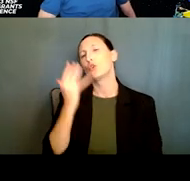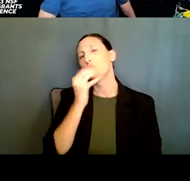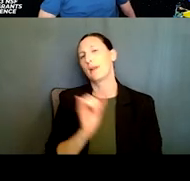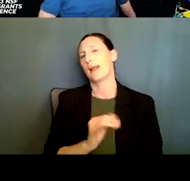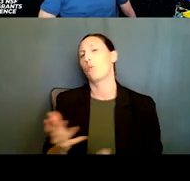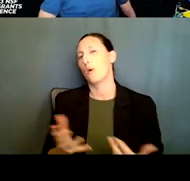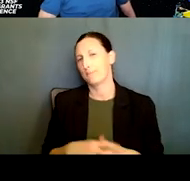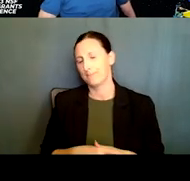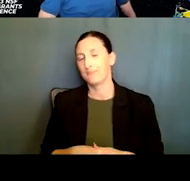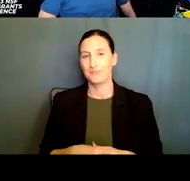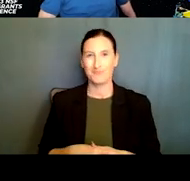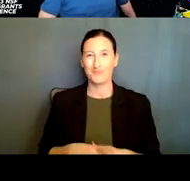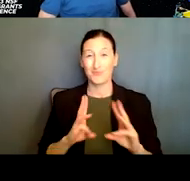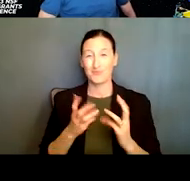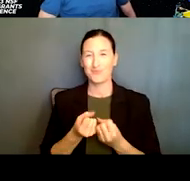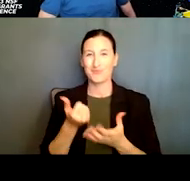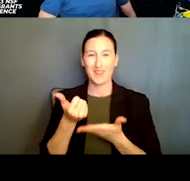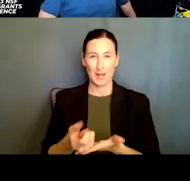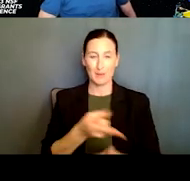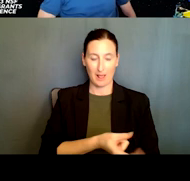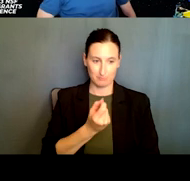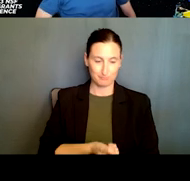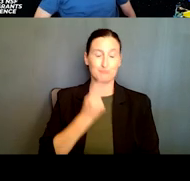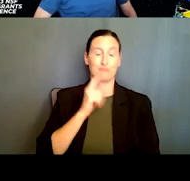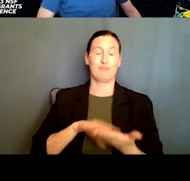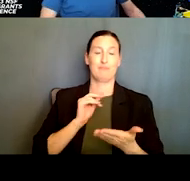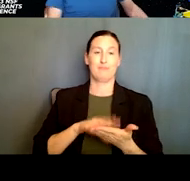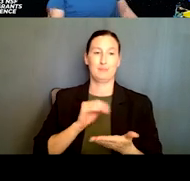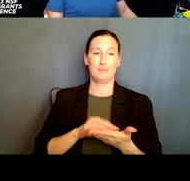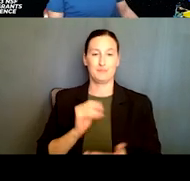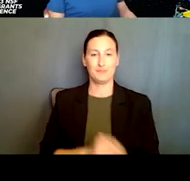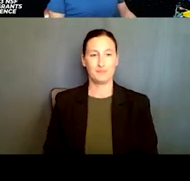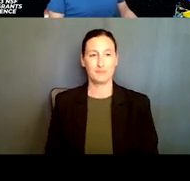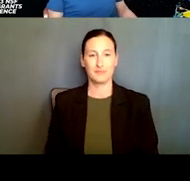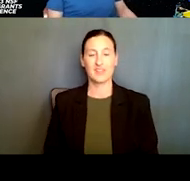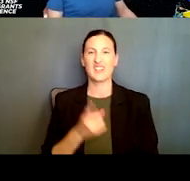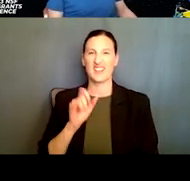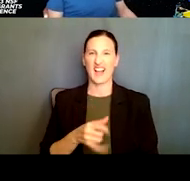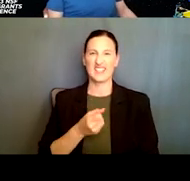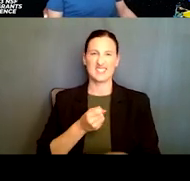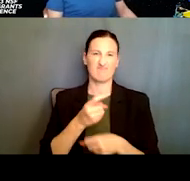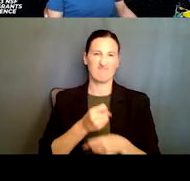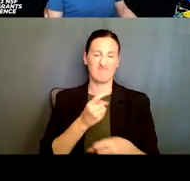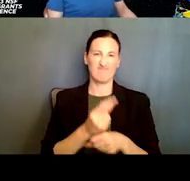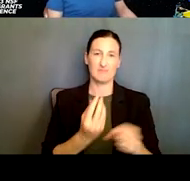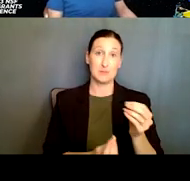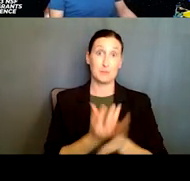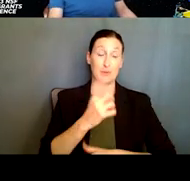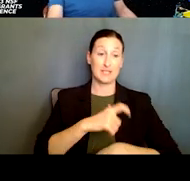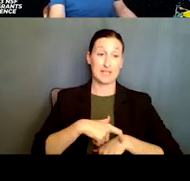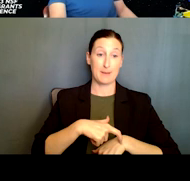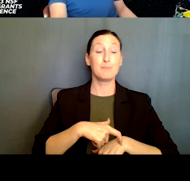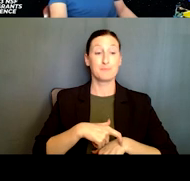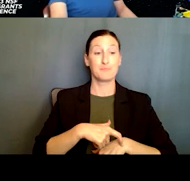like, and so on and so forth. This is, uh, offered every spring. The proposal deadline for the career program is in